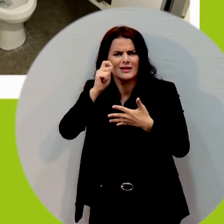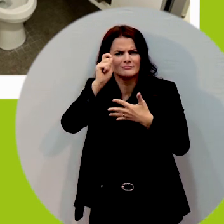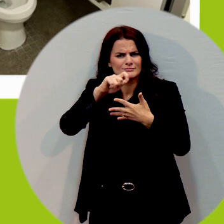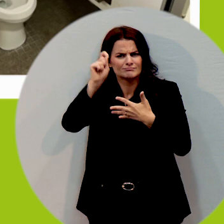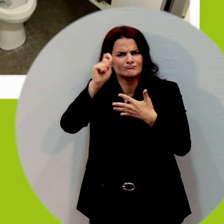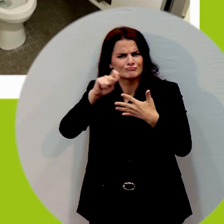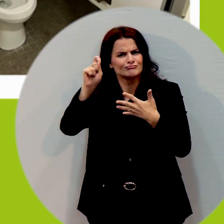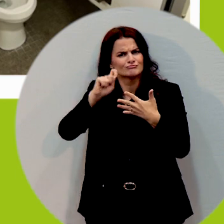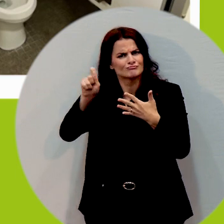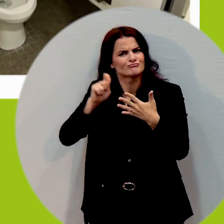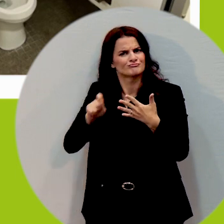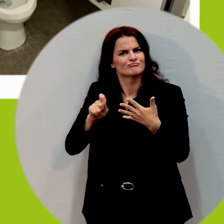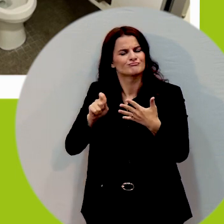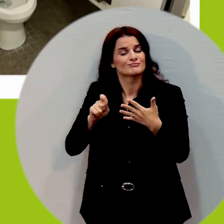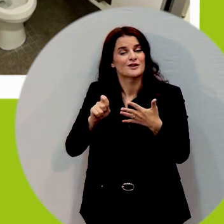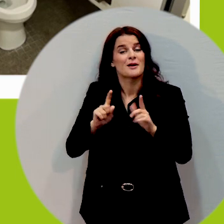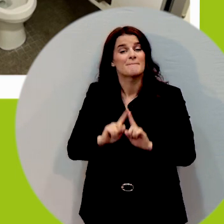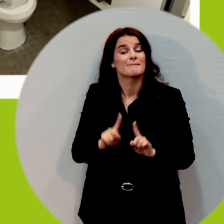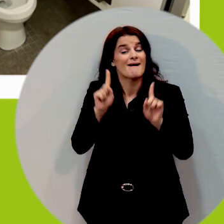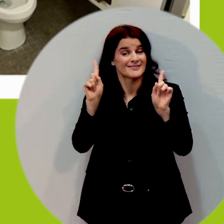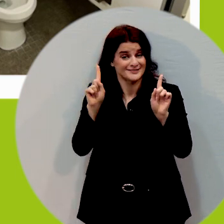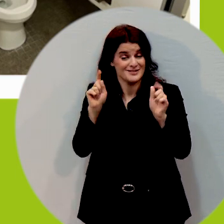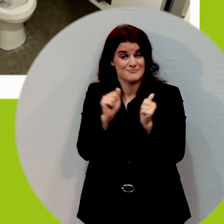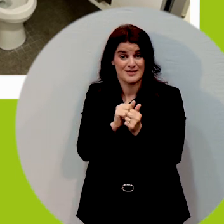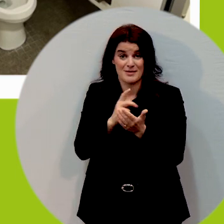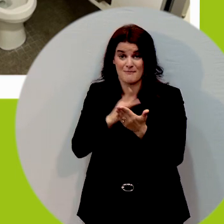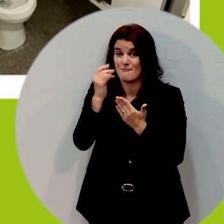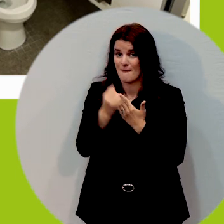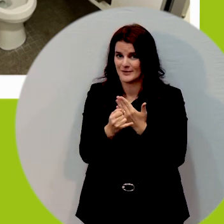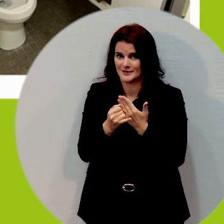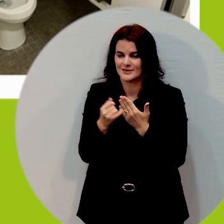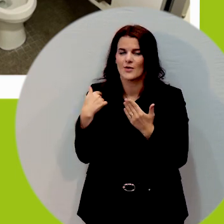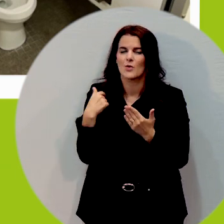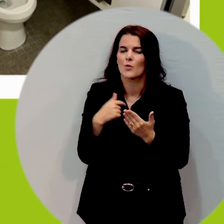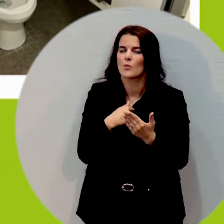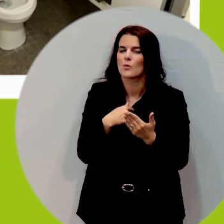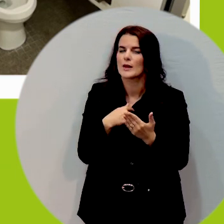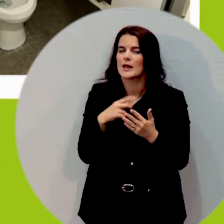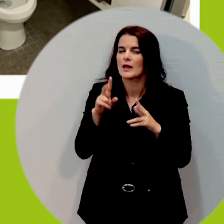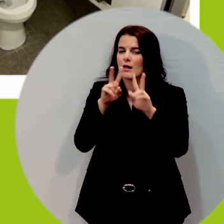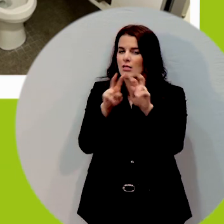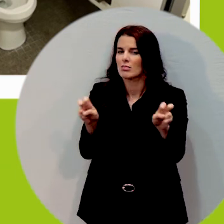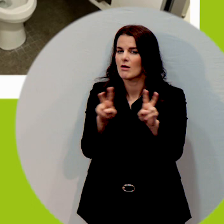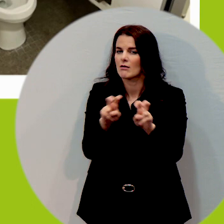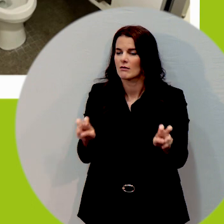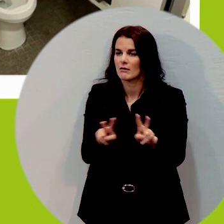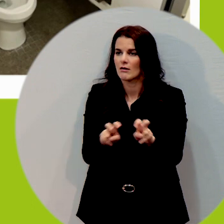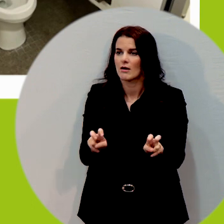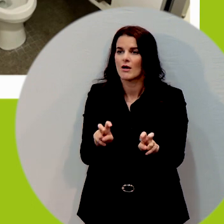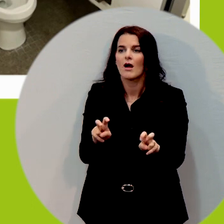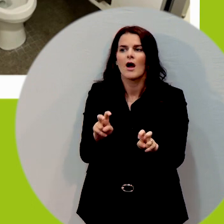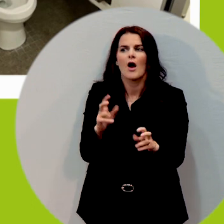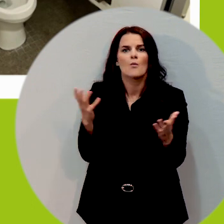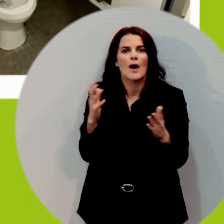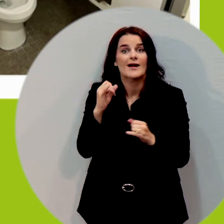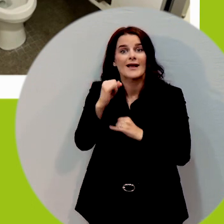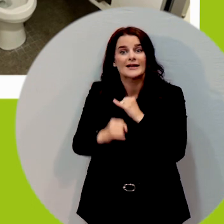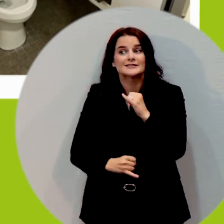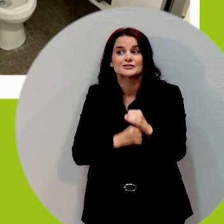towards international experience uh international expertise colour contract